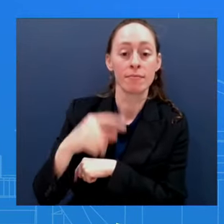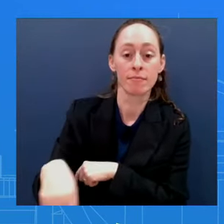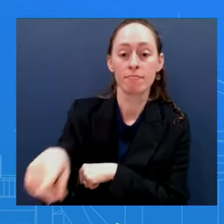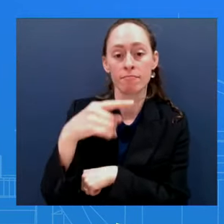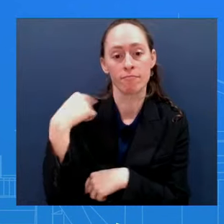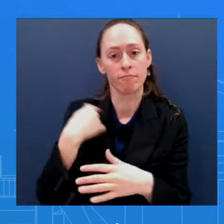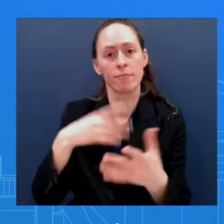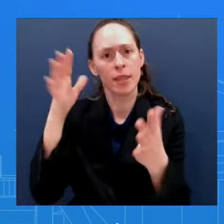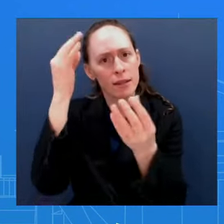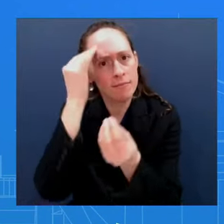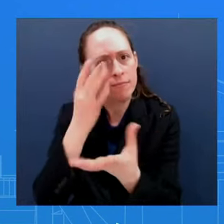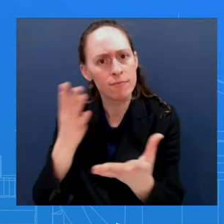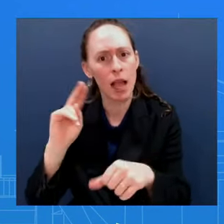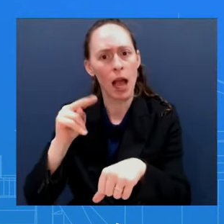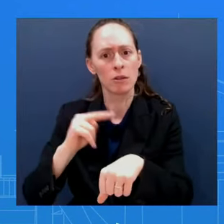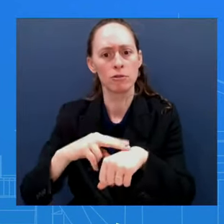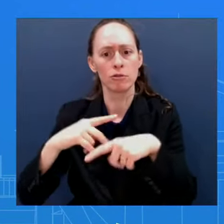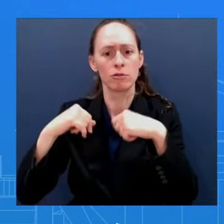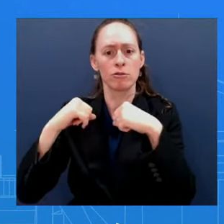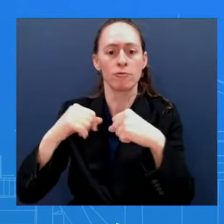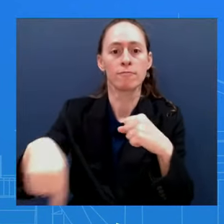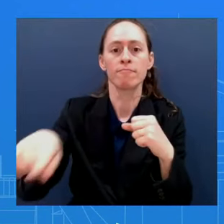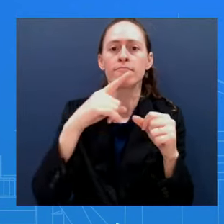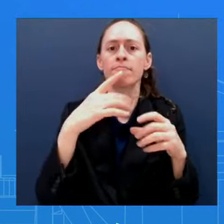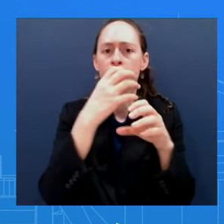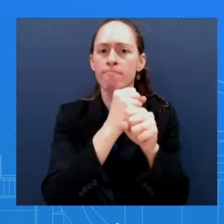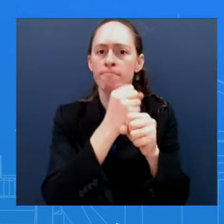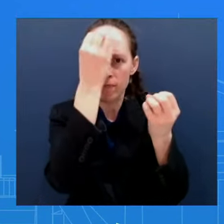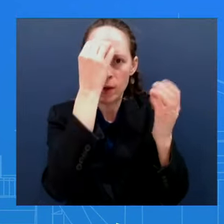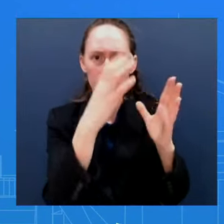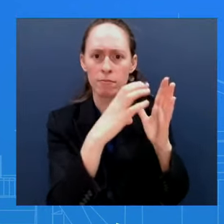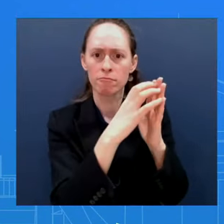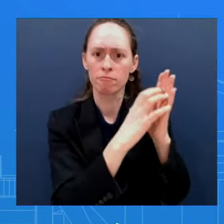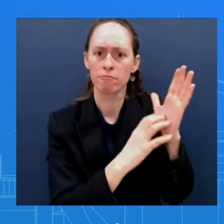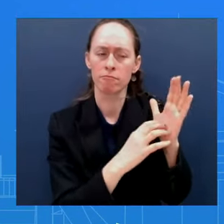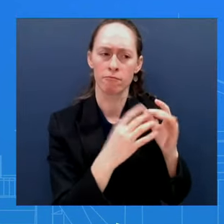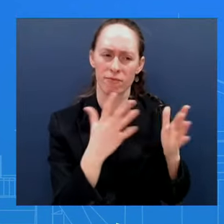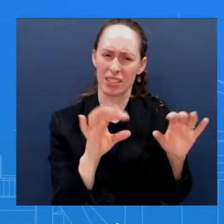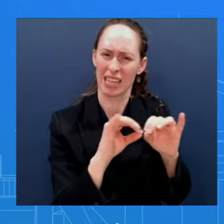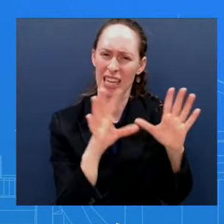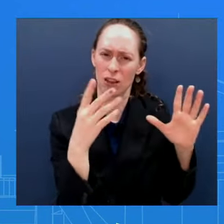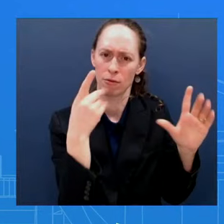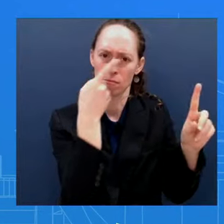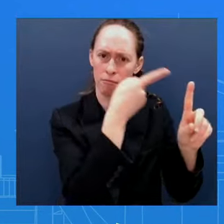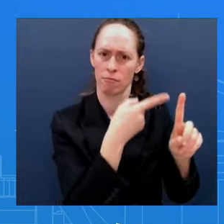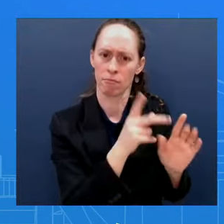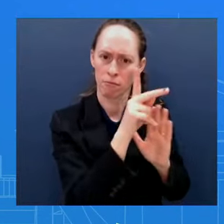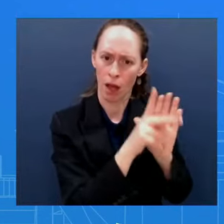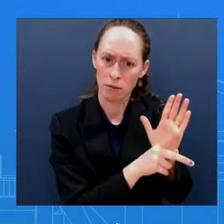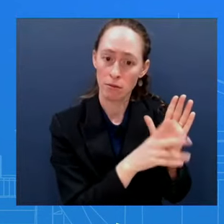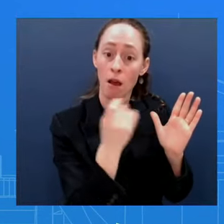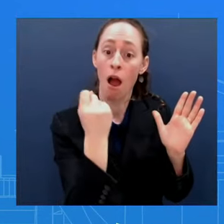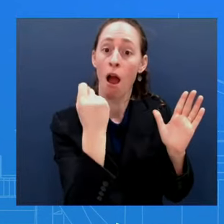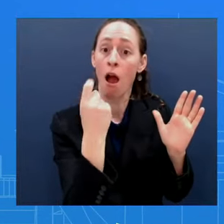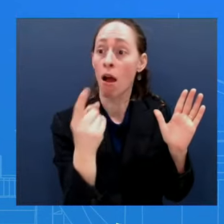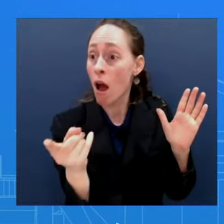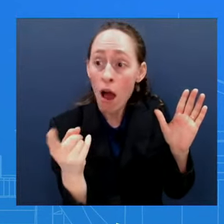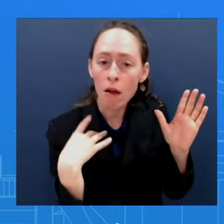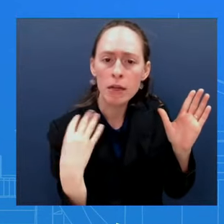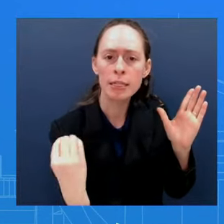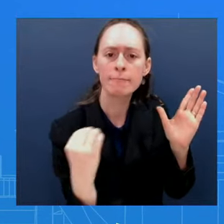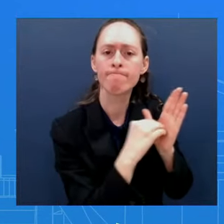requirements onto those existing policies About our expectations for how military assistance is going to be provided to any foreign actor And of course, that includes Israel